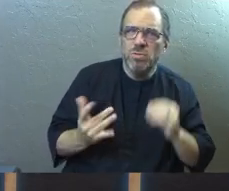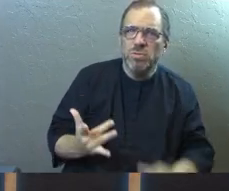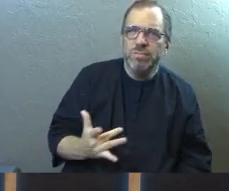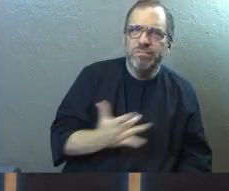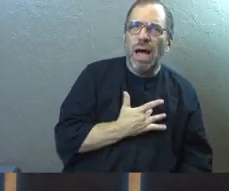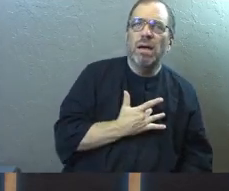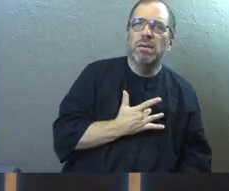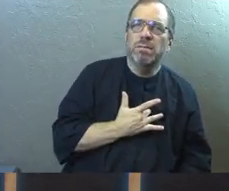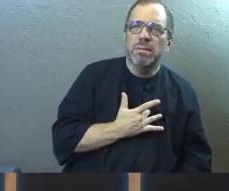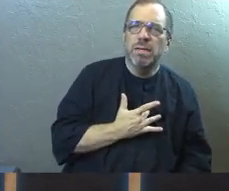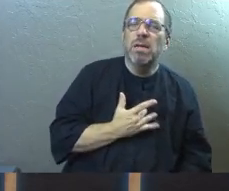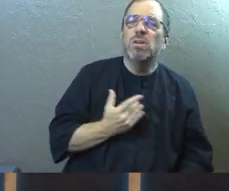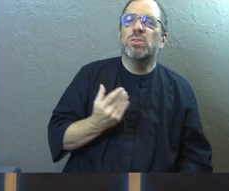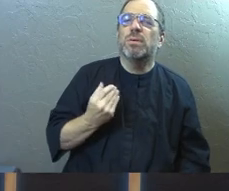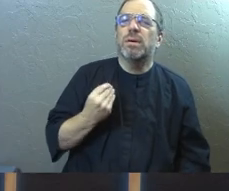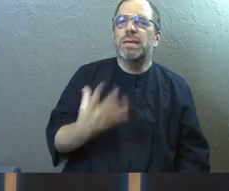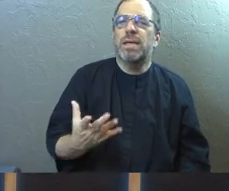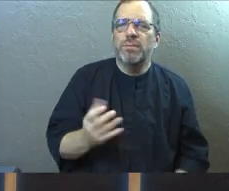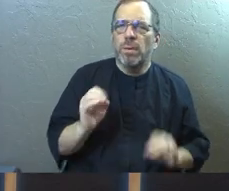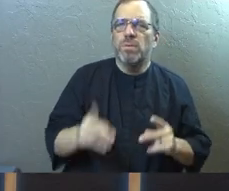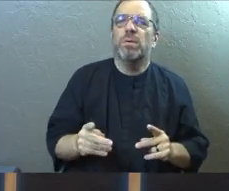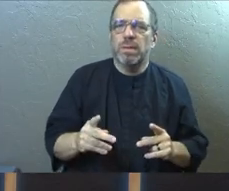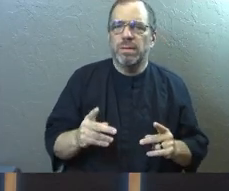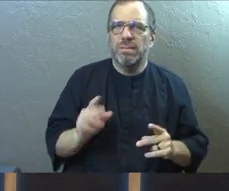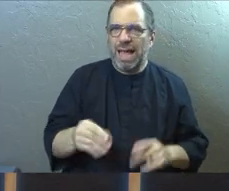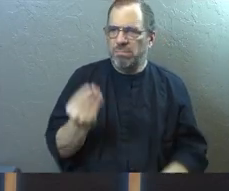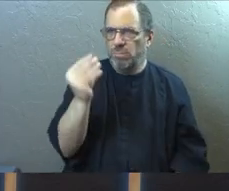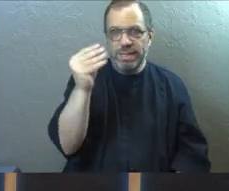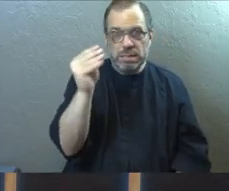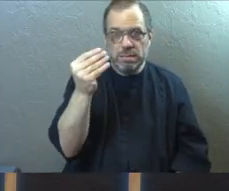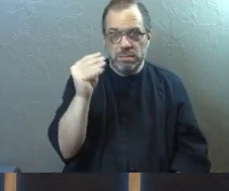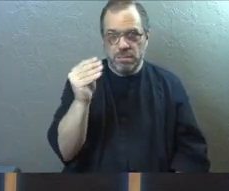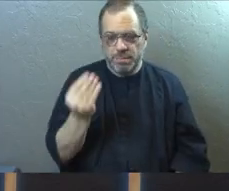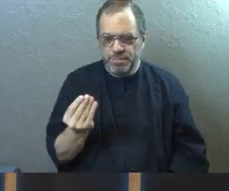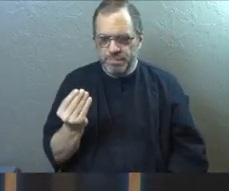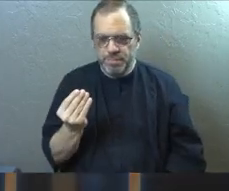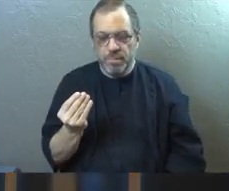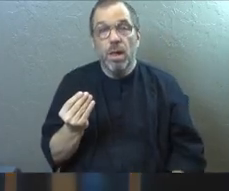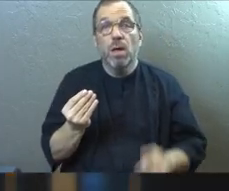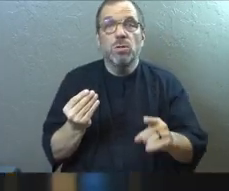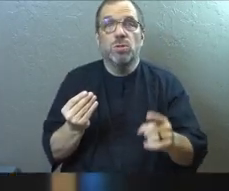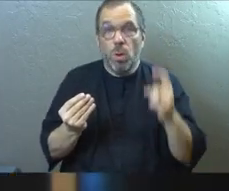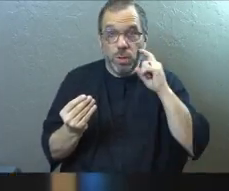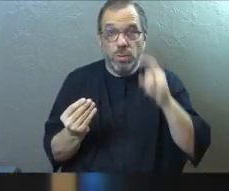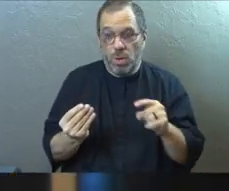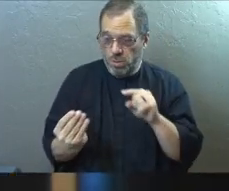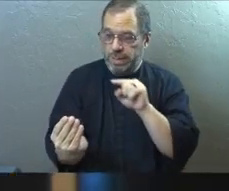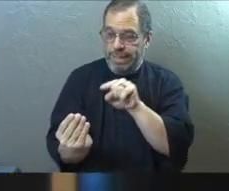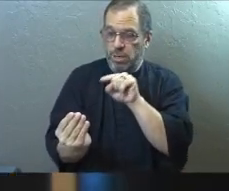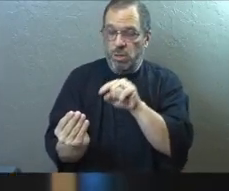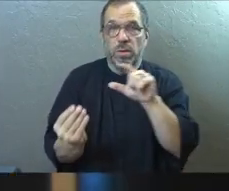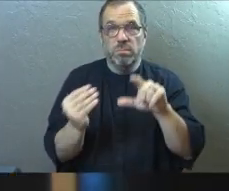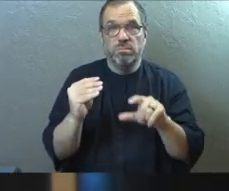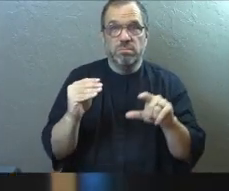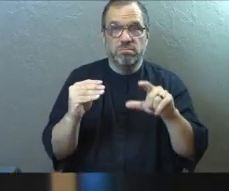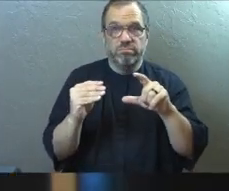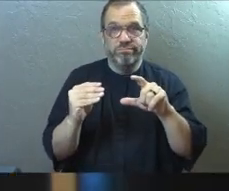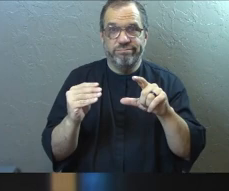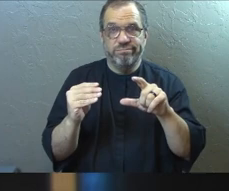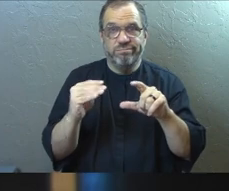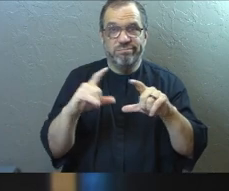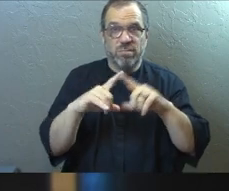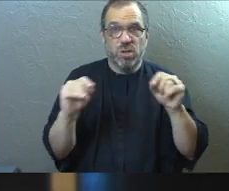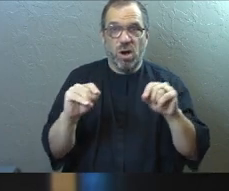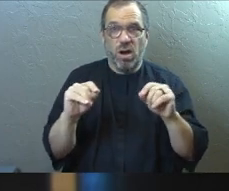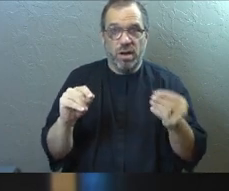deep. And so we want to give you guys an opportunity to do that today. So you'll see right there on that card, there's a